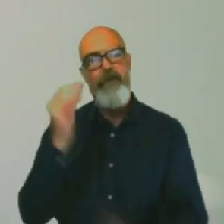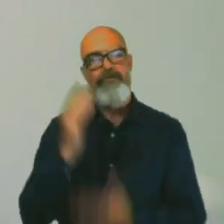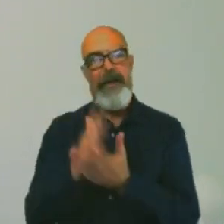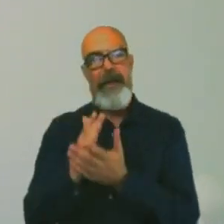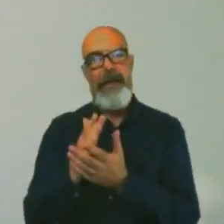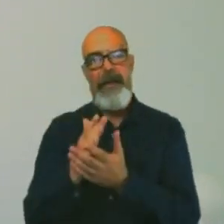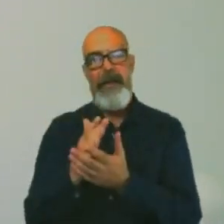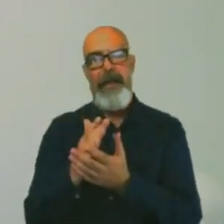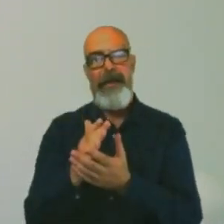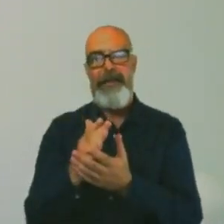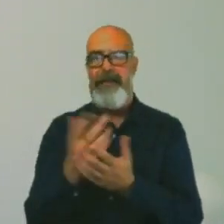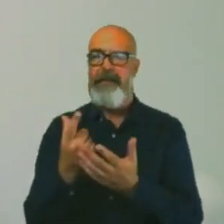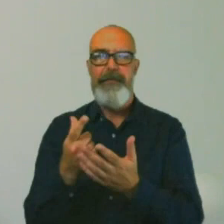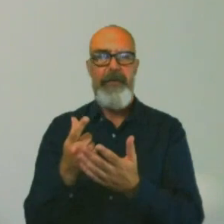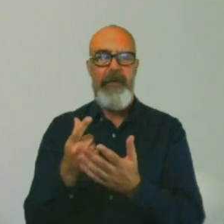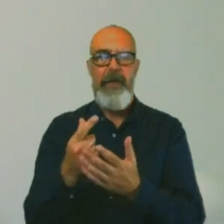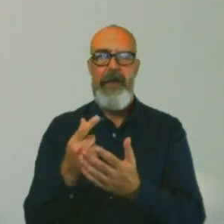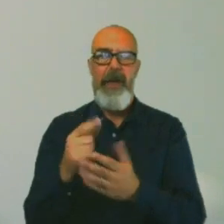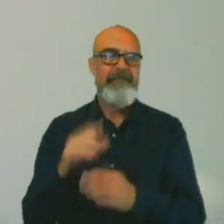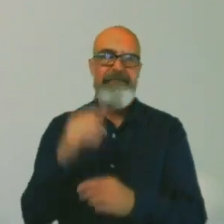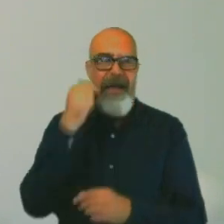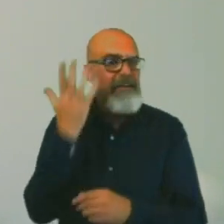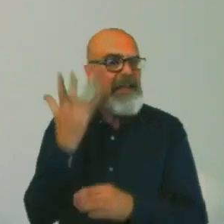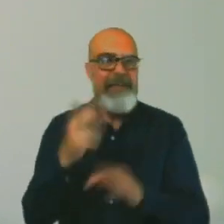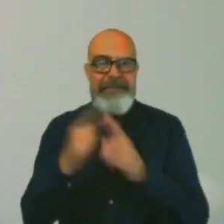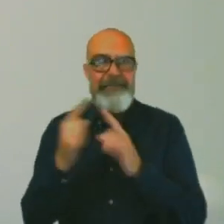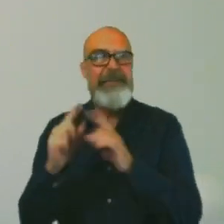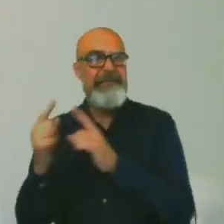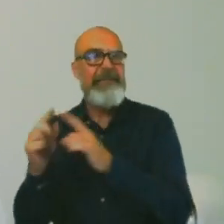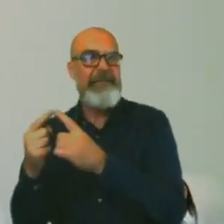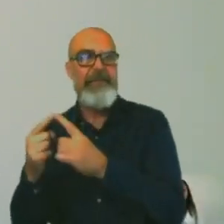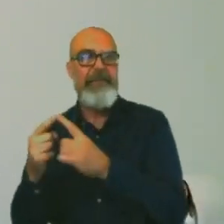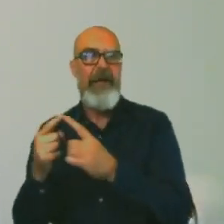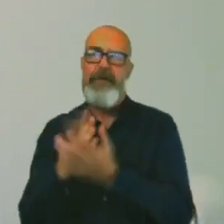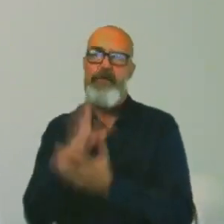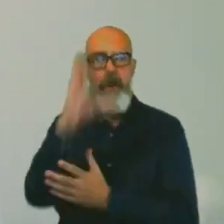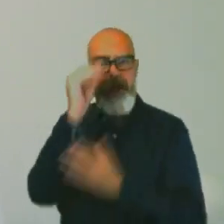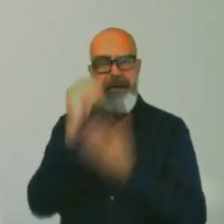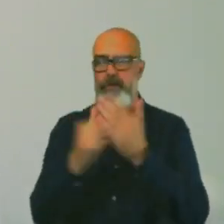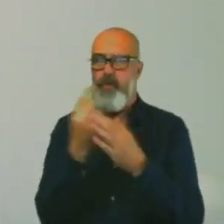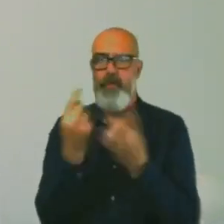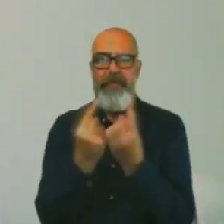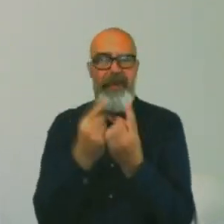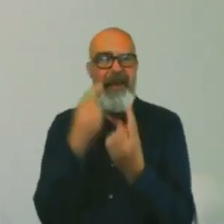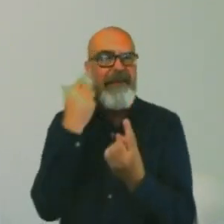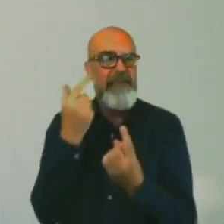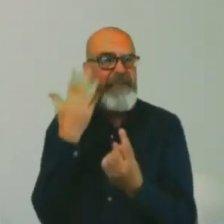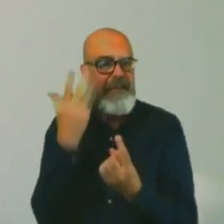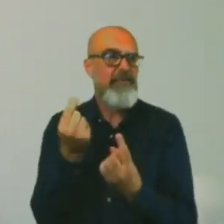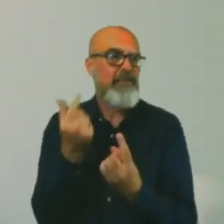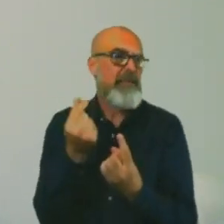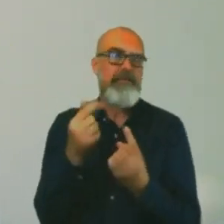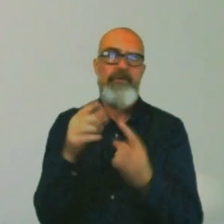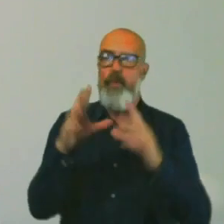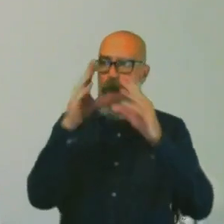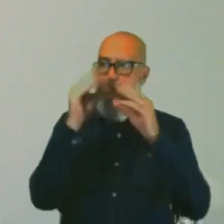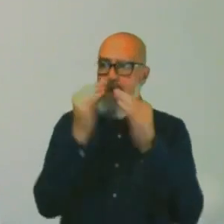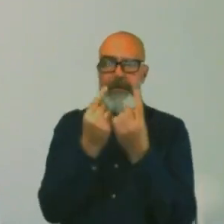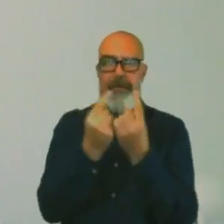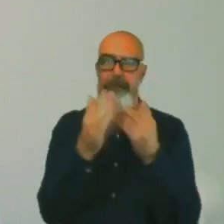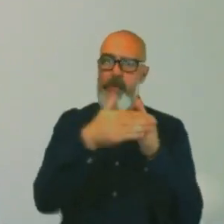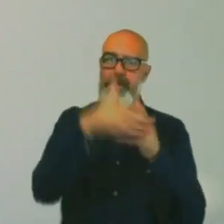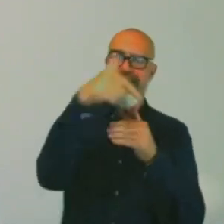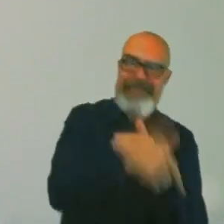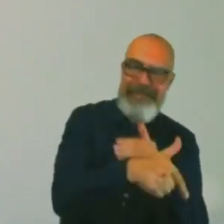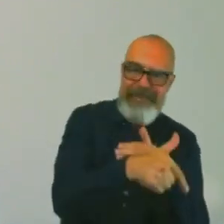one day is the same as the other. You can teach and then you need to learn more about that subject as well. So I